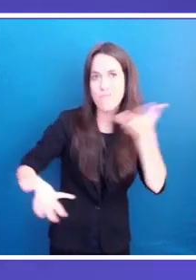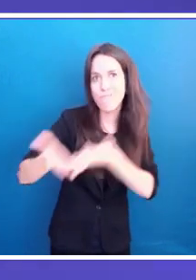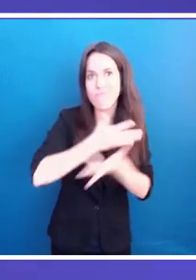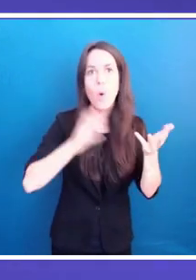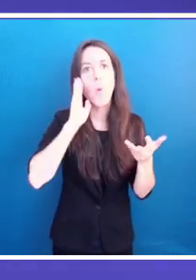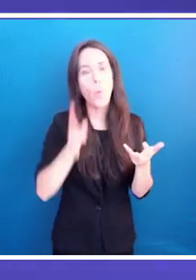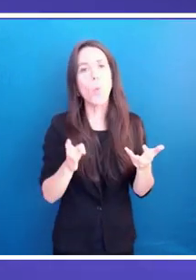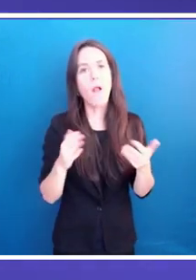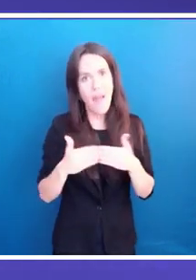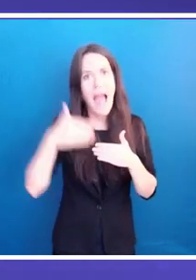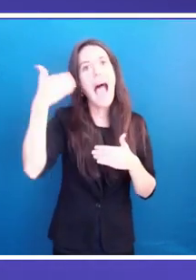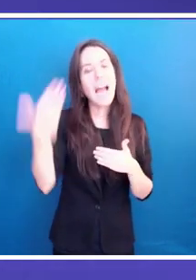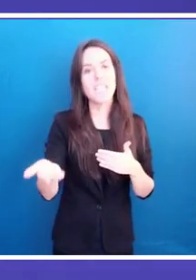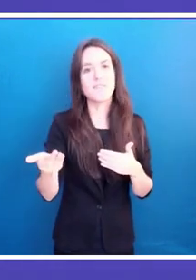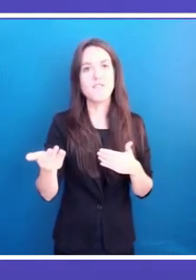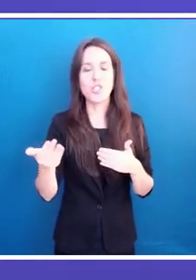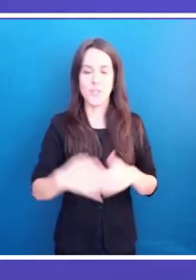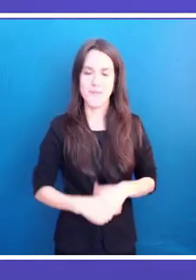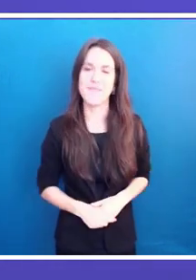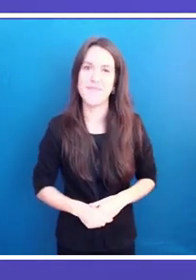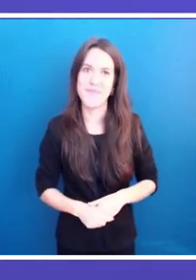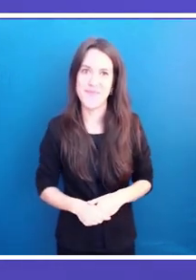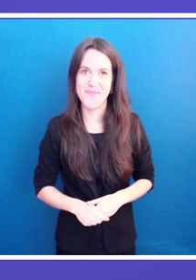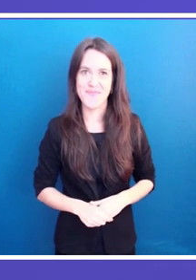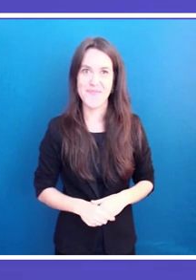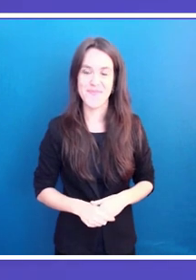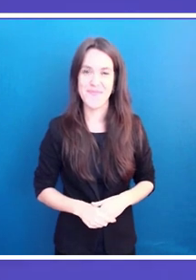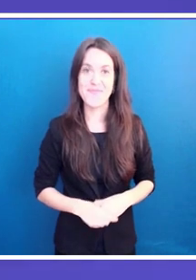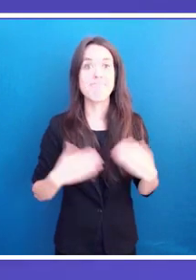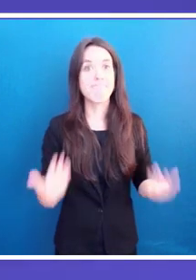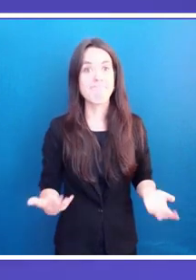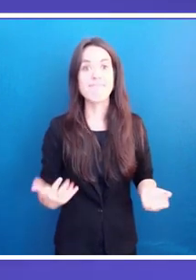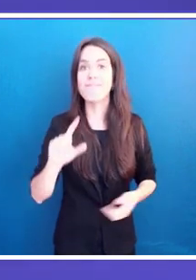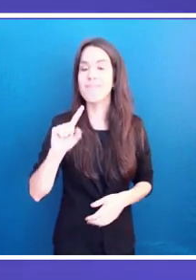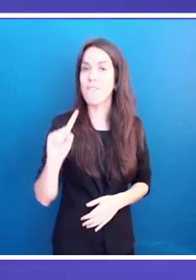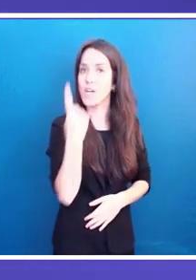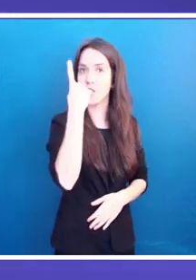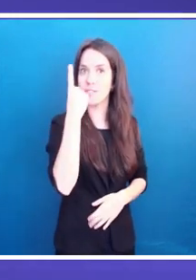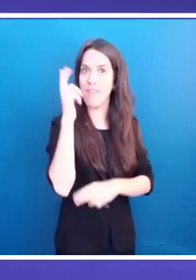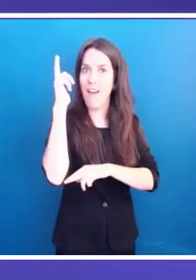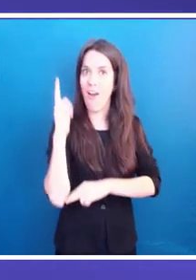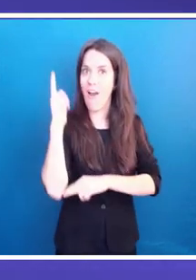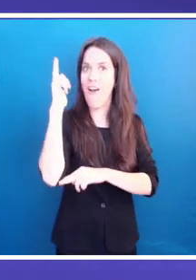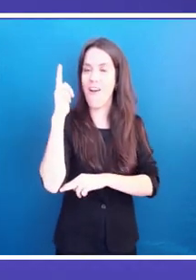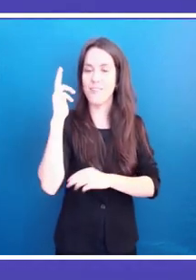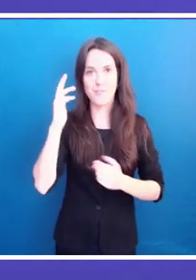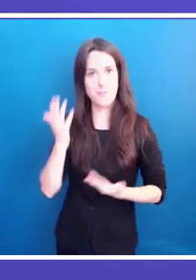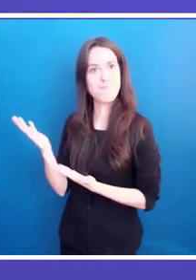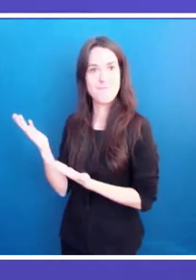the end of this roundtable. Allow me to start first and foremost with the first speaker,